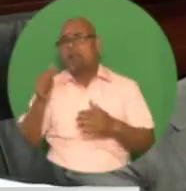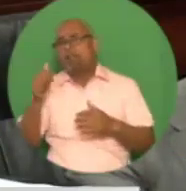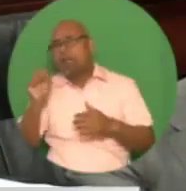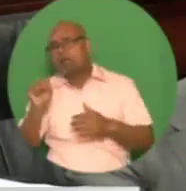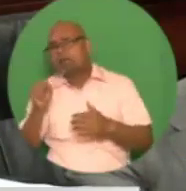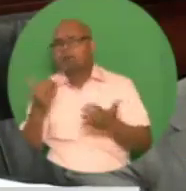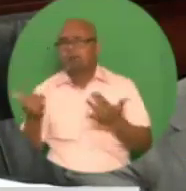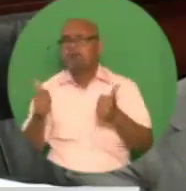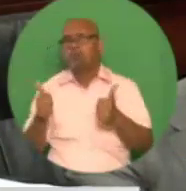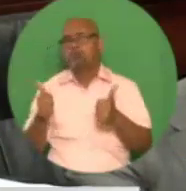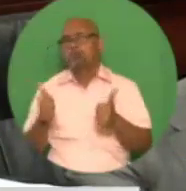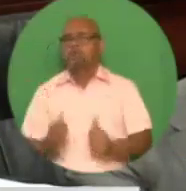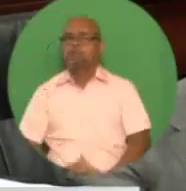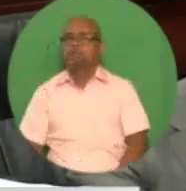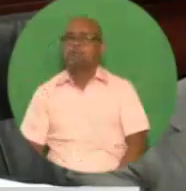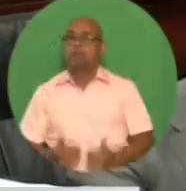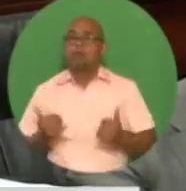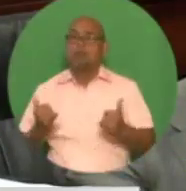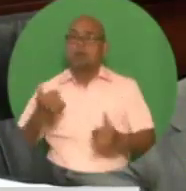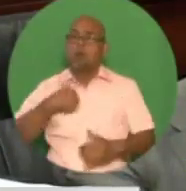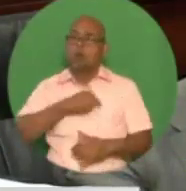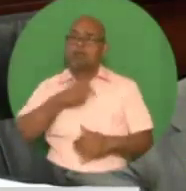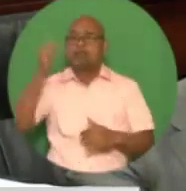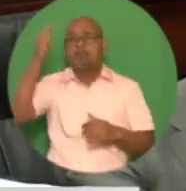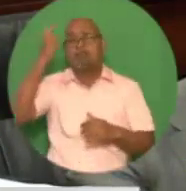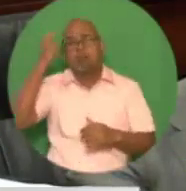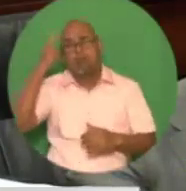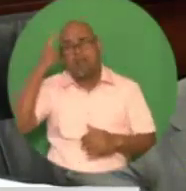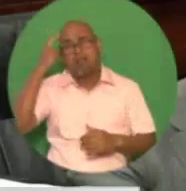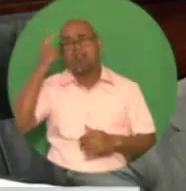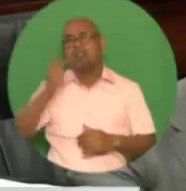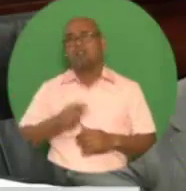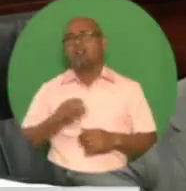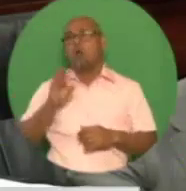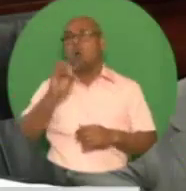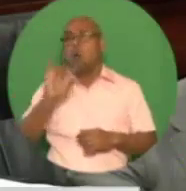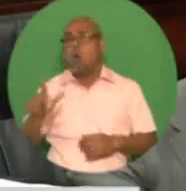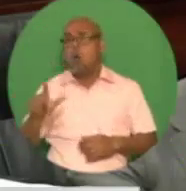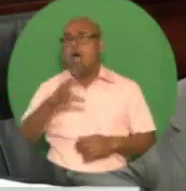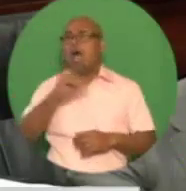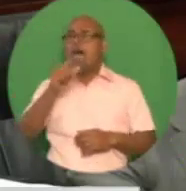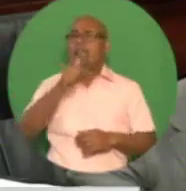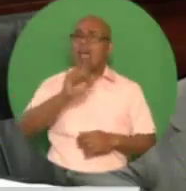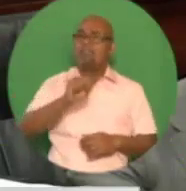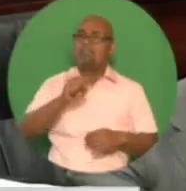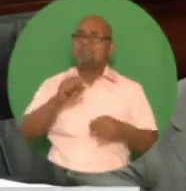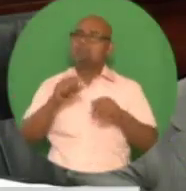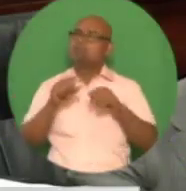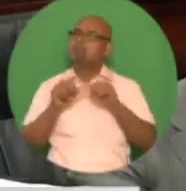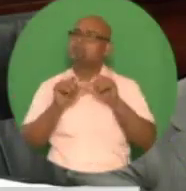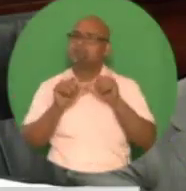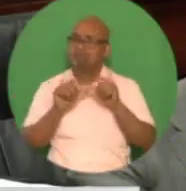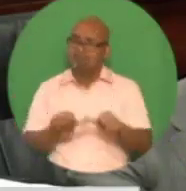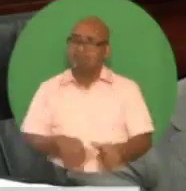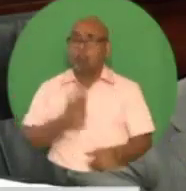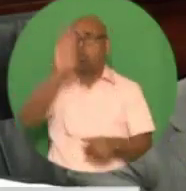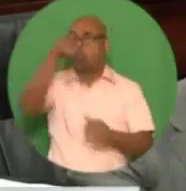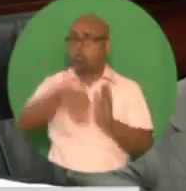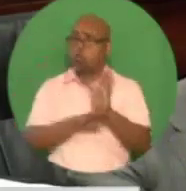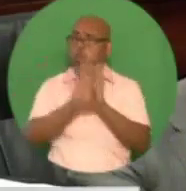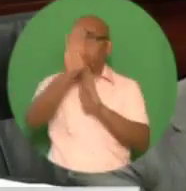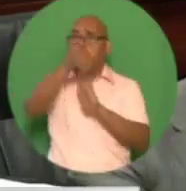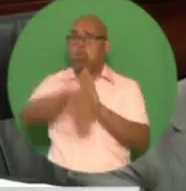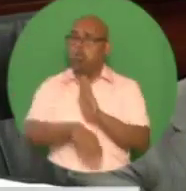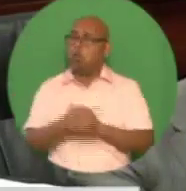However, we are ever mindful of the impact of the volatility in energy prices with the level and direction of change difficult to predict.